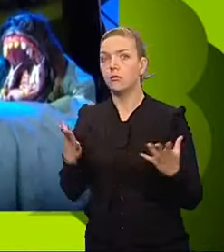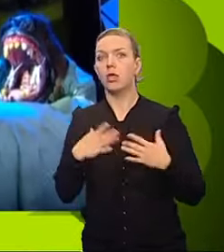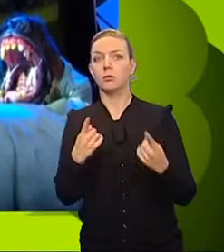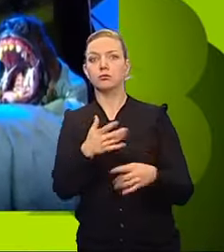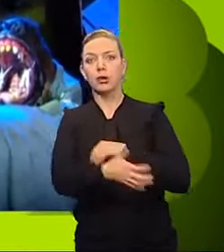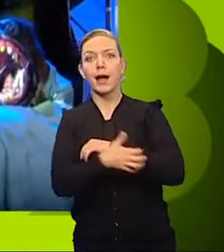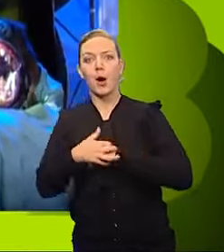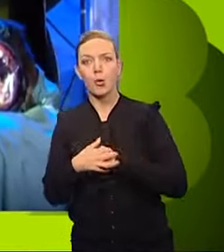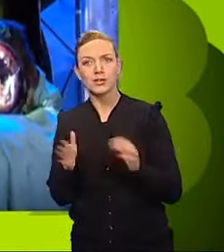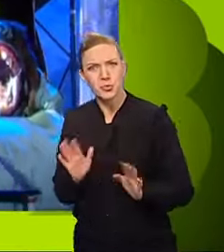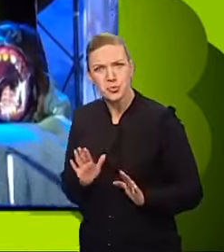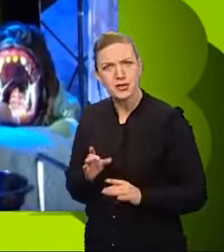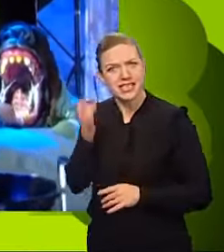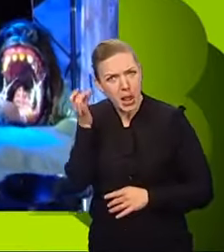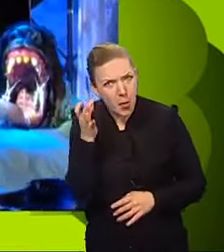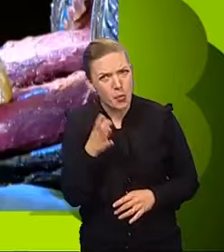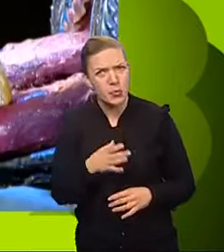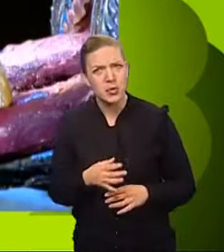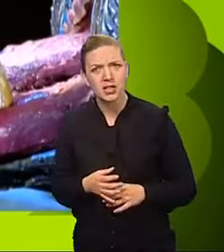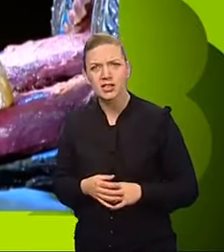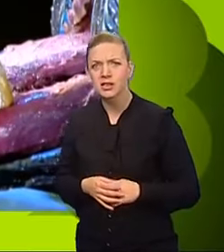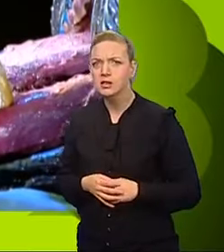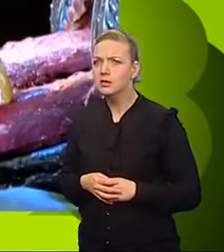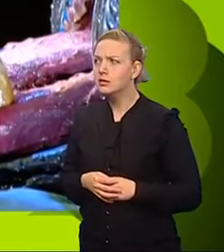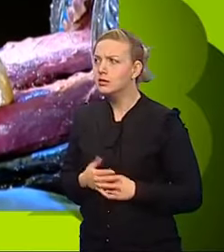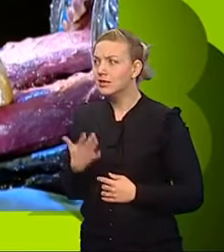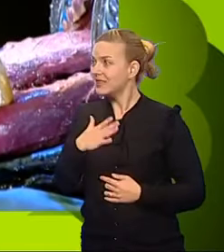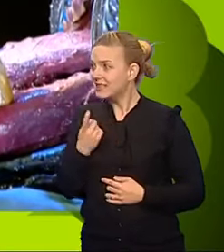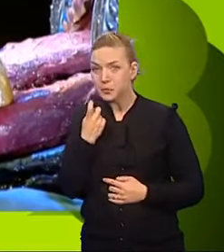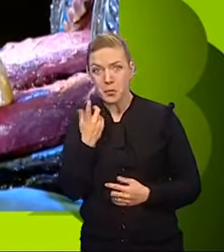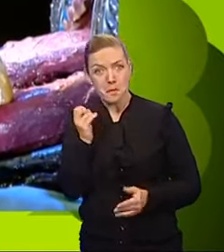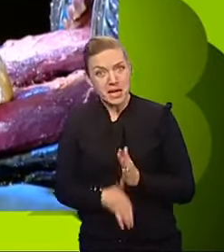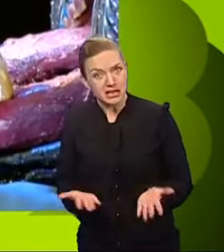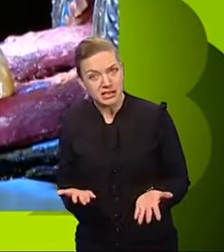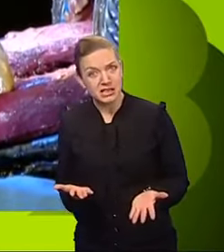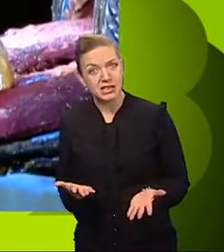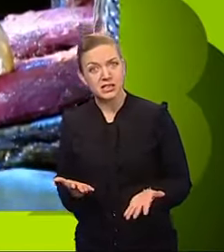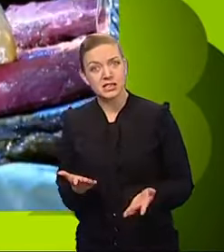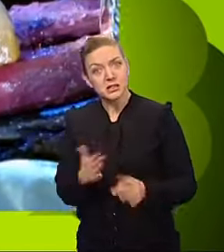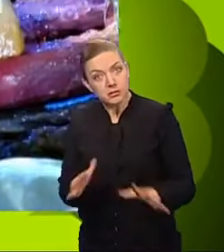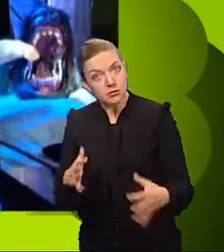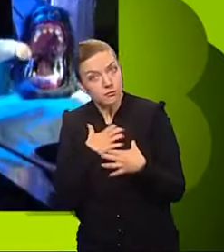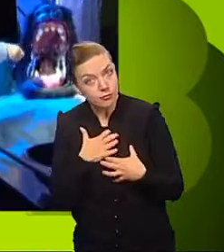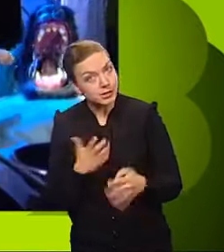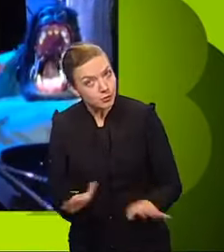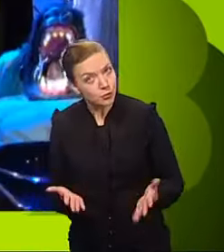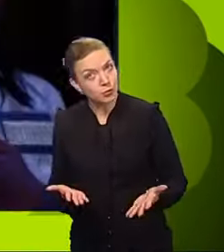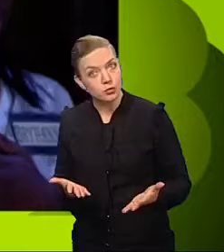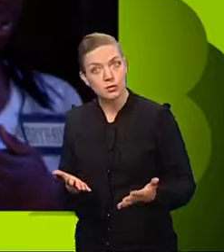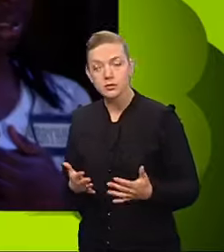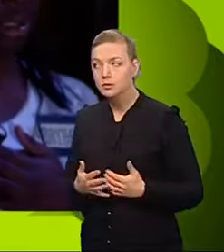then. No, a yellow one. They only need one more and they've passed. Try not to be frightened.